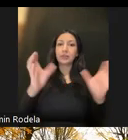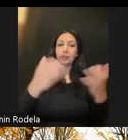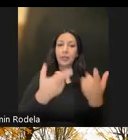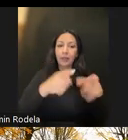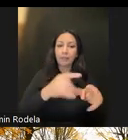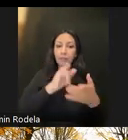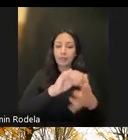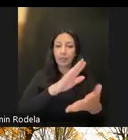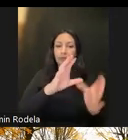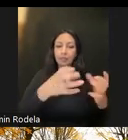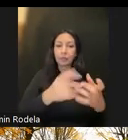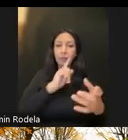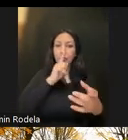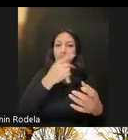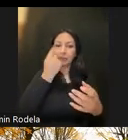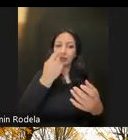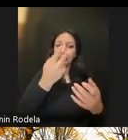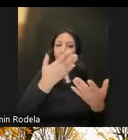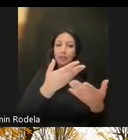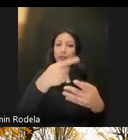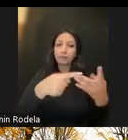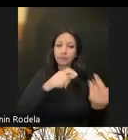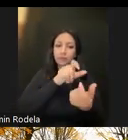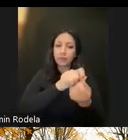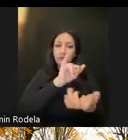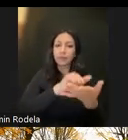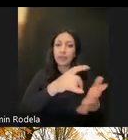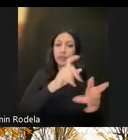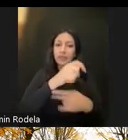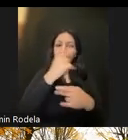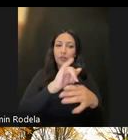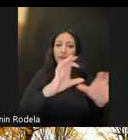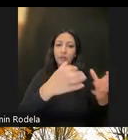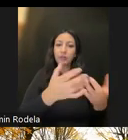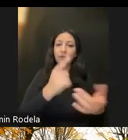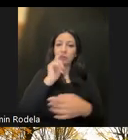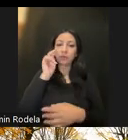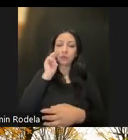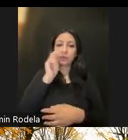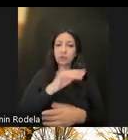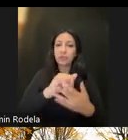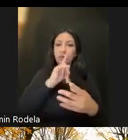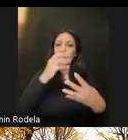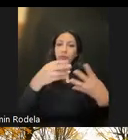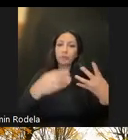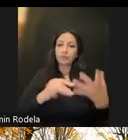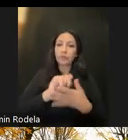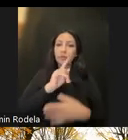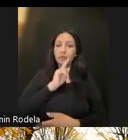we really want to dig in and understand the needs of that population and breaking it down into